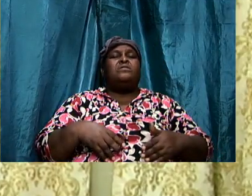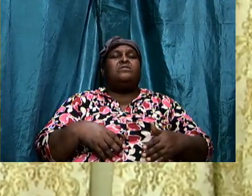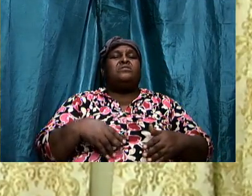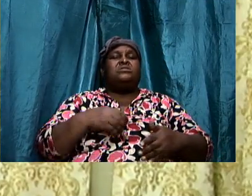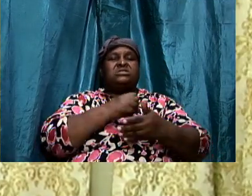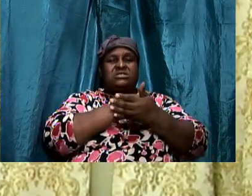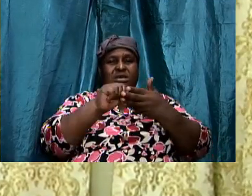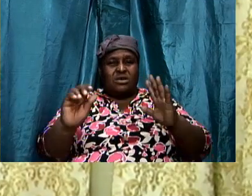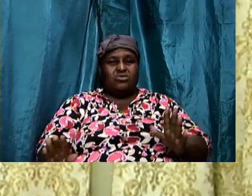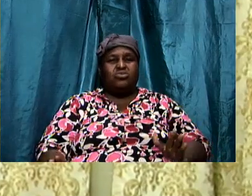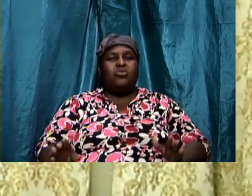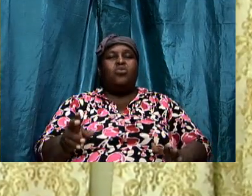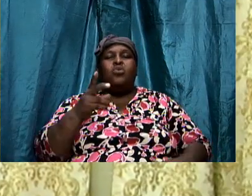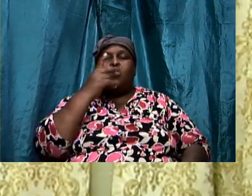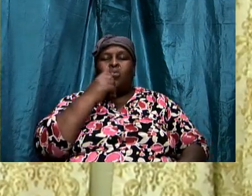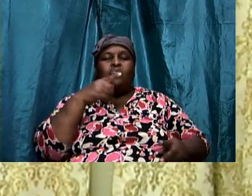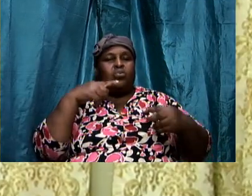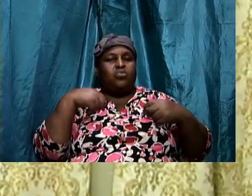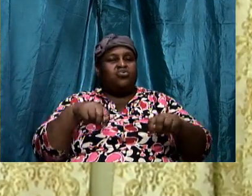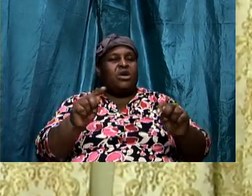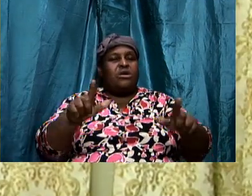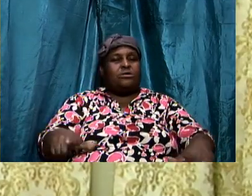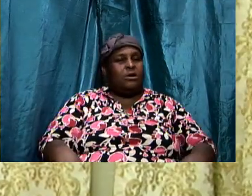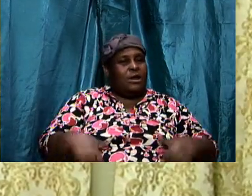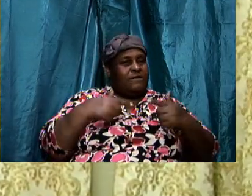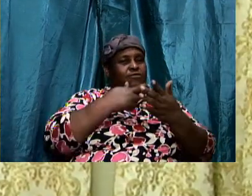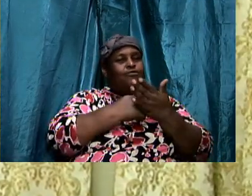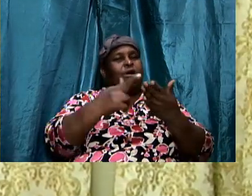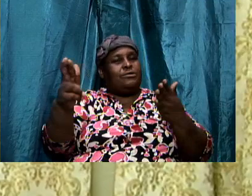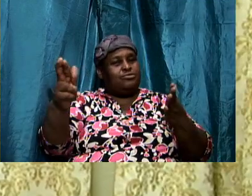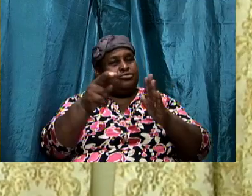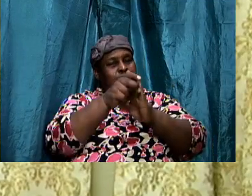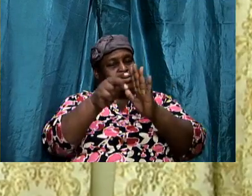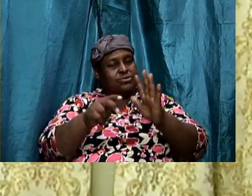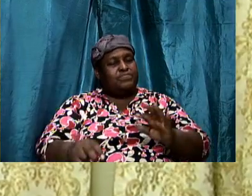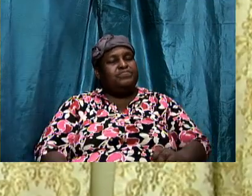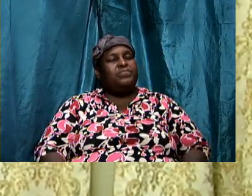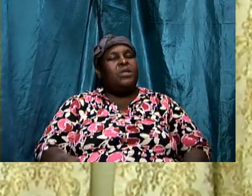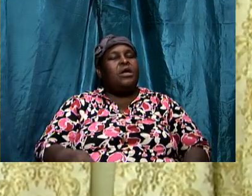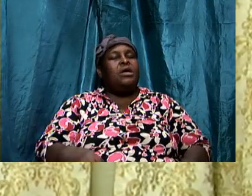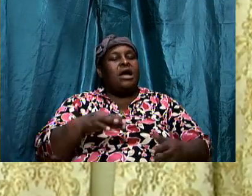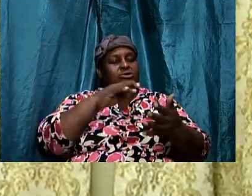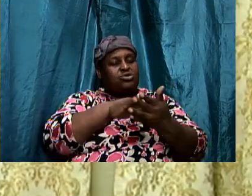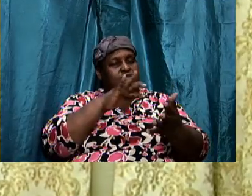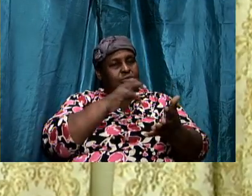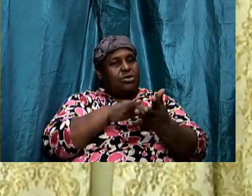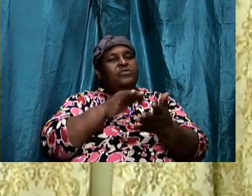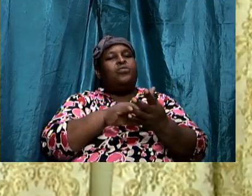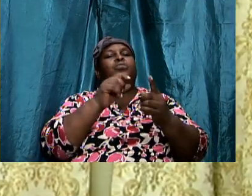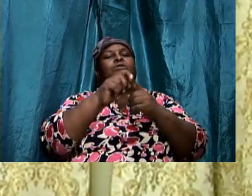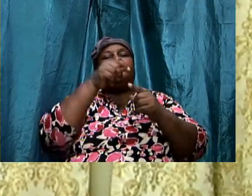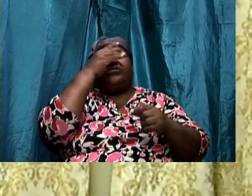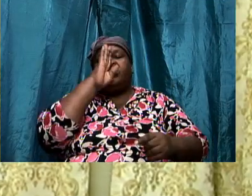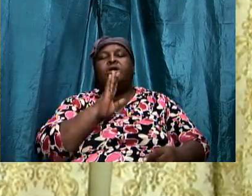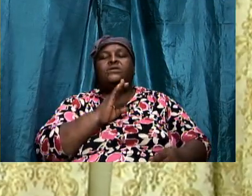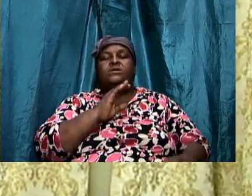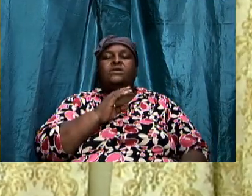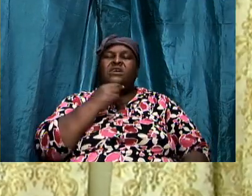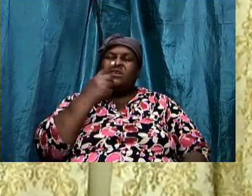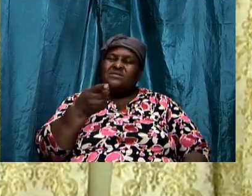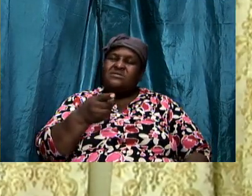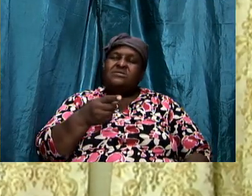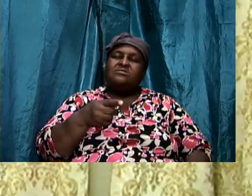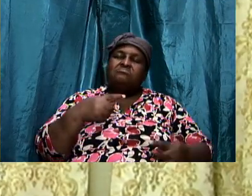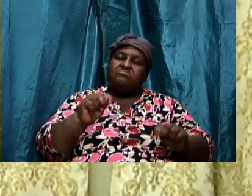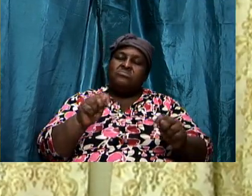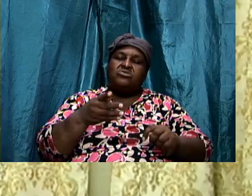to pursue it and walk in the word i then say to those that will try to obstruct those